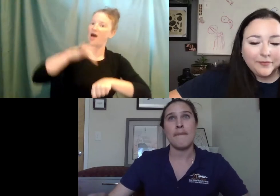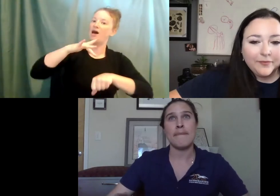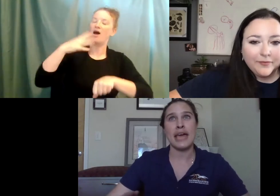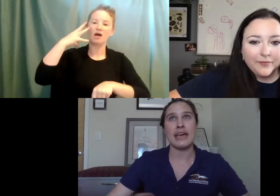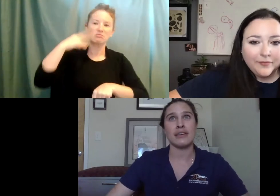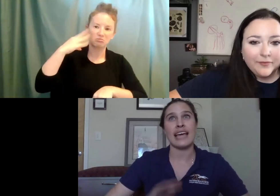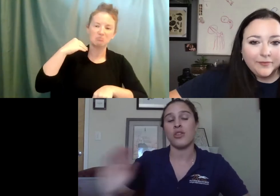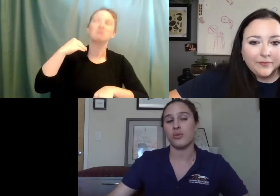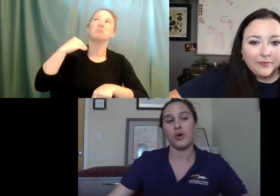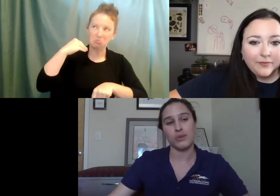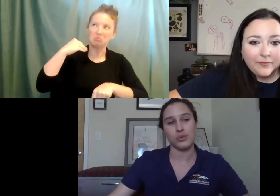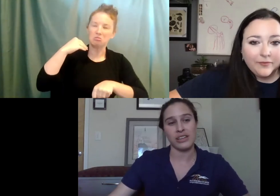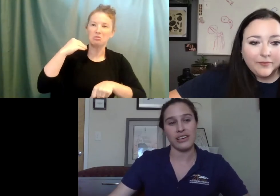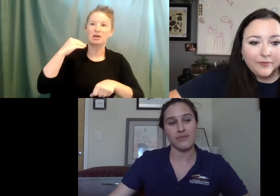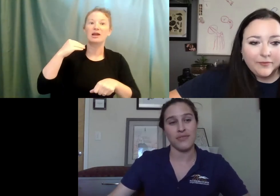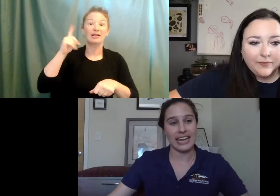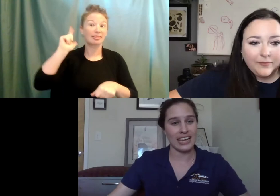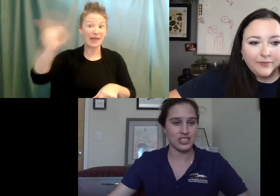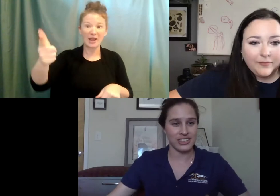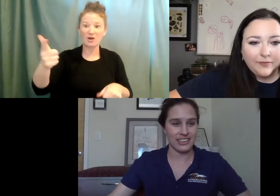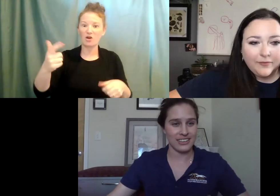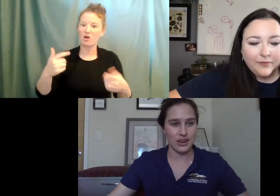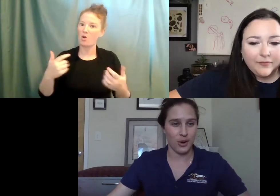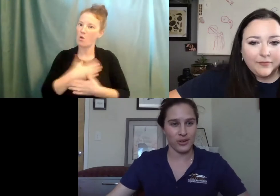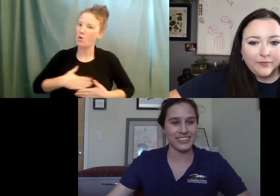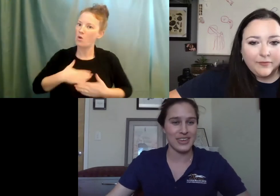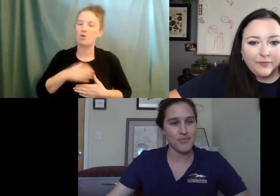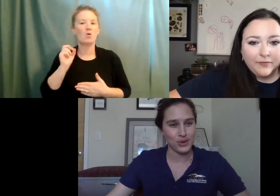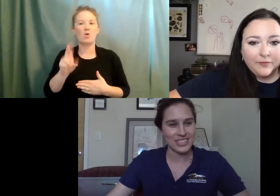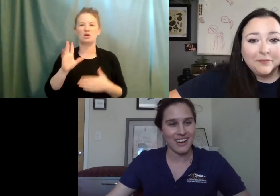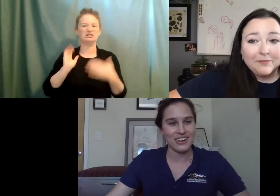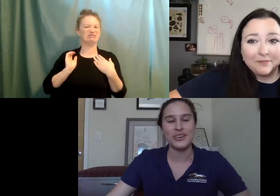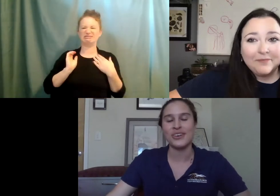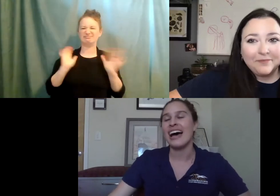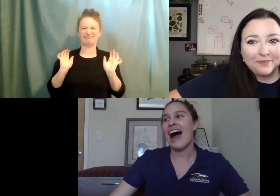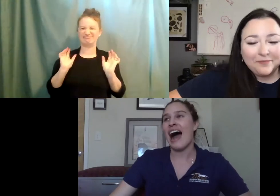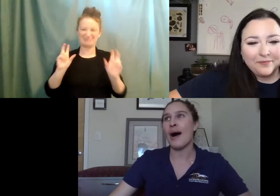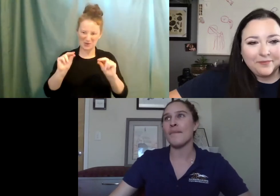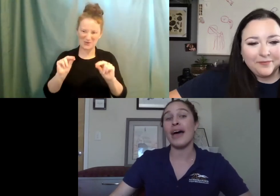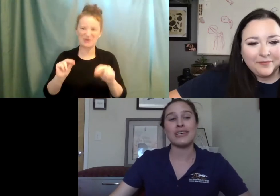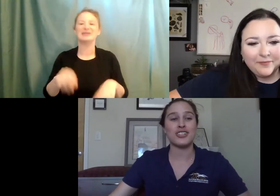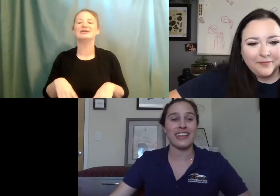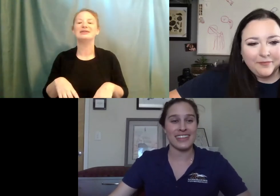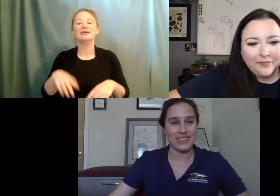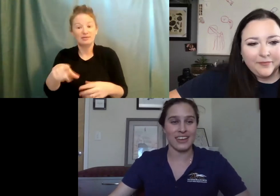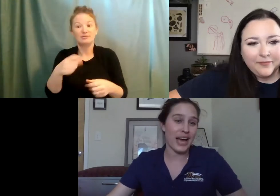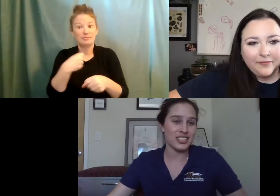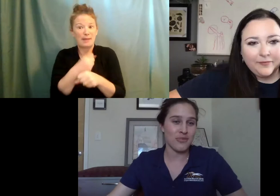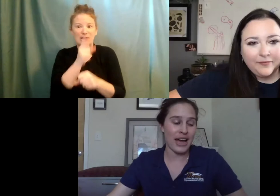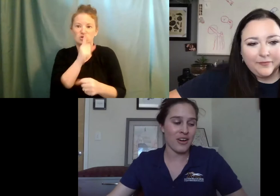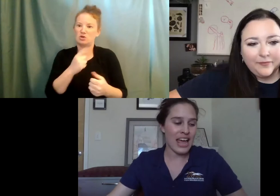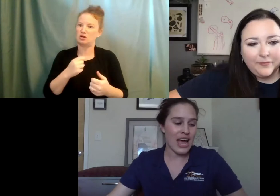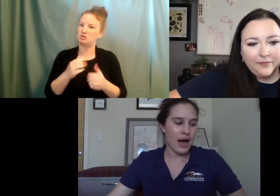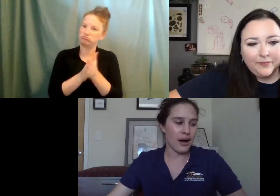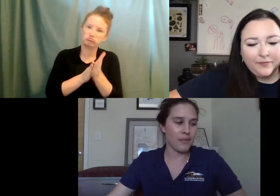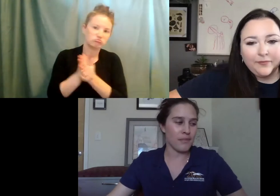that may down the road be really financially, you know, imposing on you. Um, and make sure that that's something that